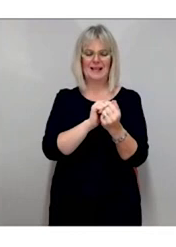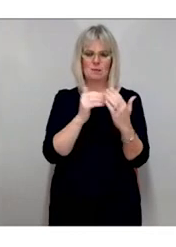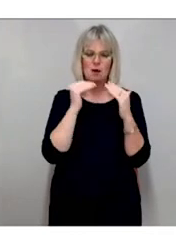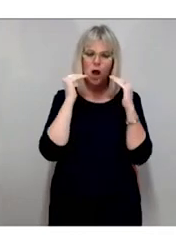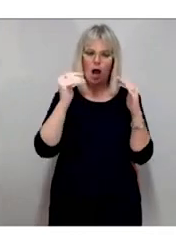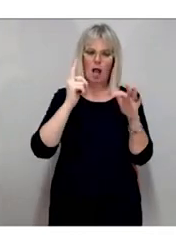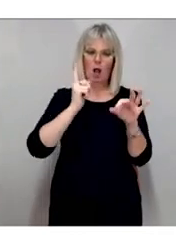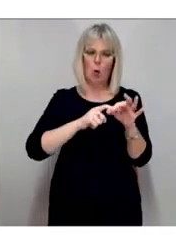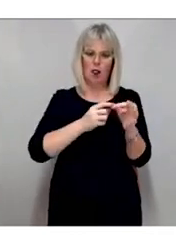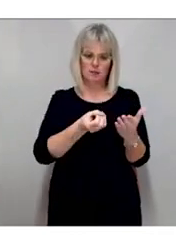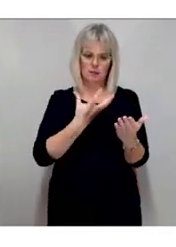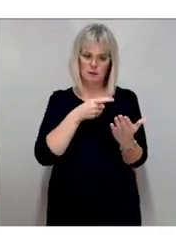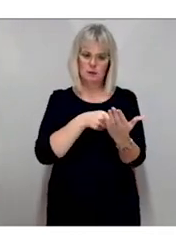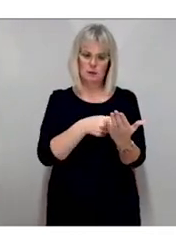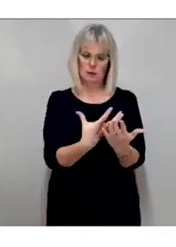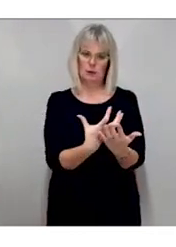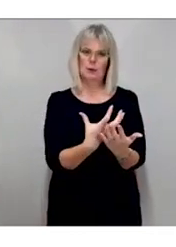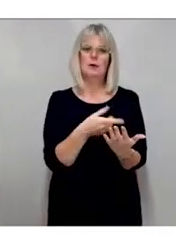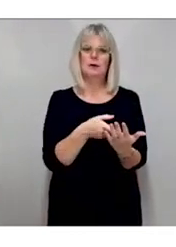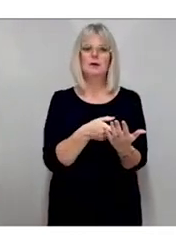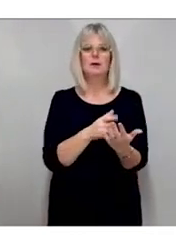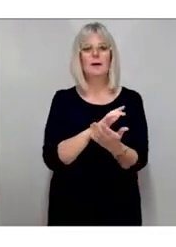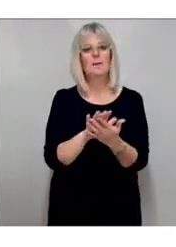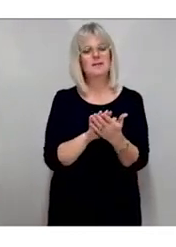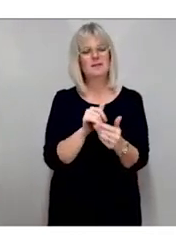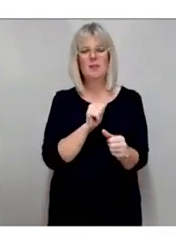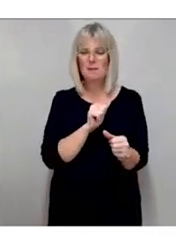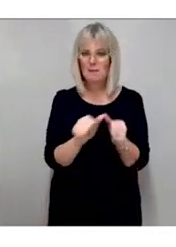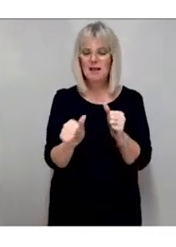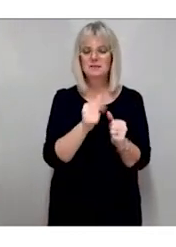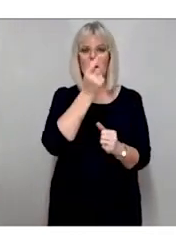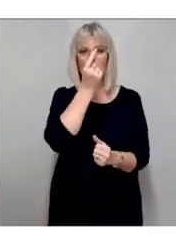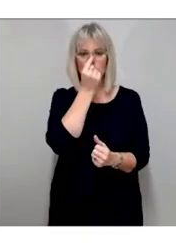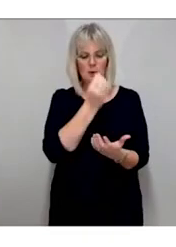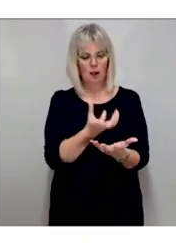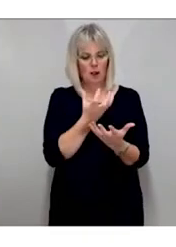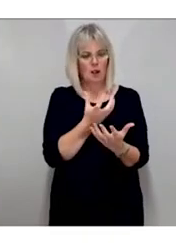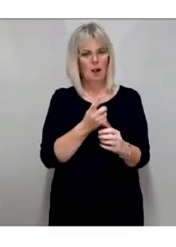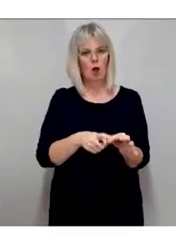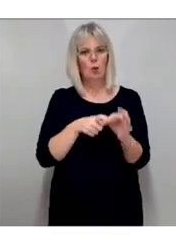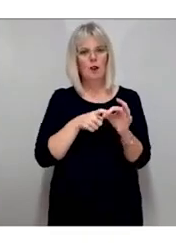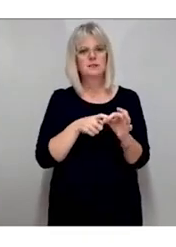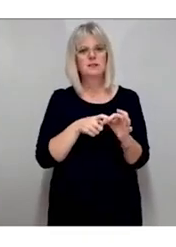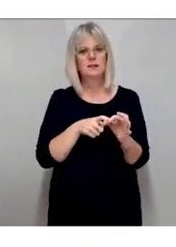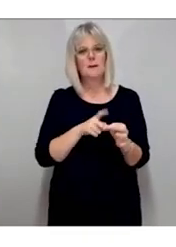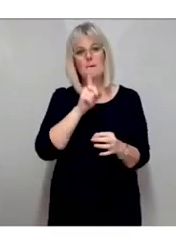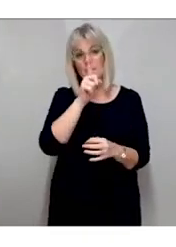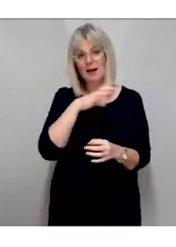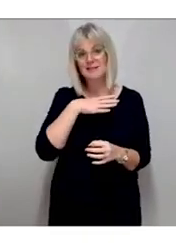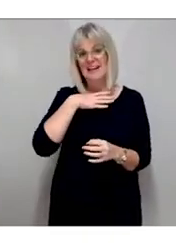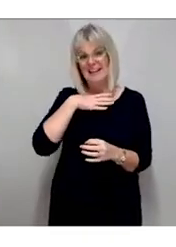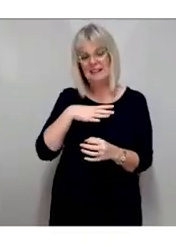This technique ensures that the best possible results are achieved, but requires the original document design to be responsive